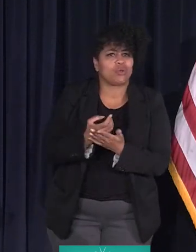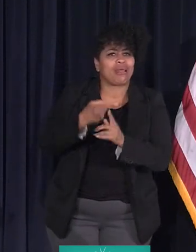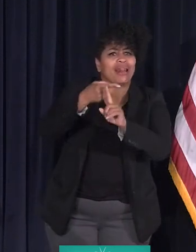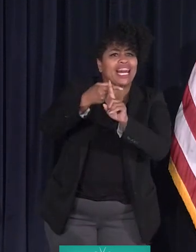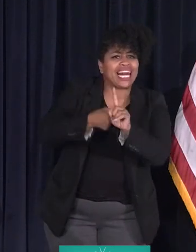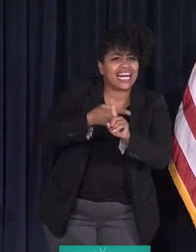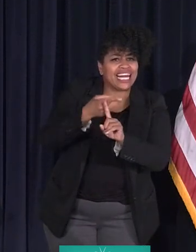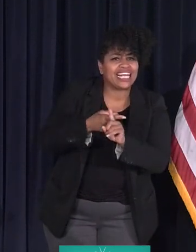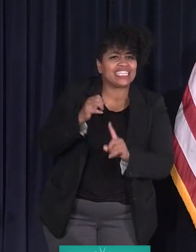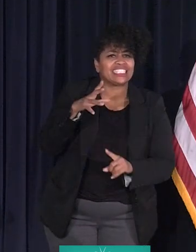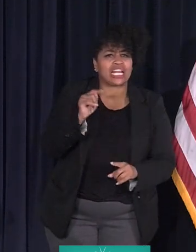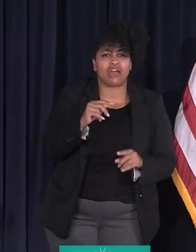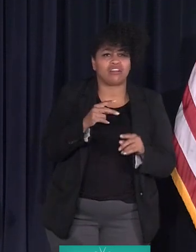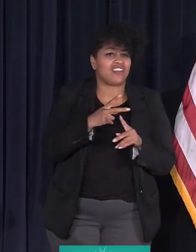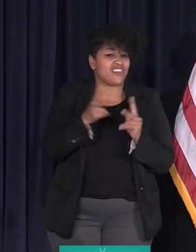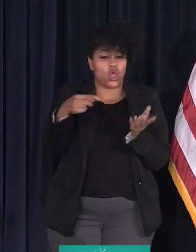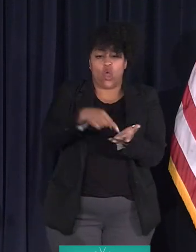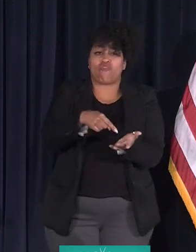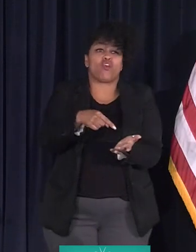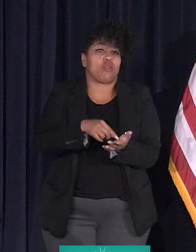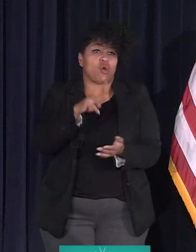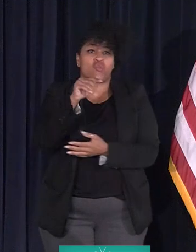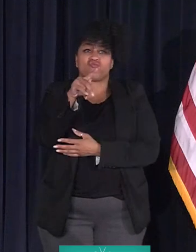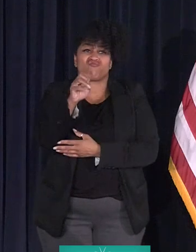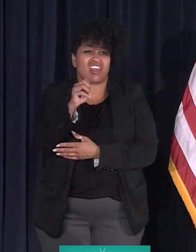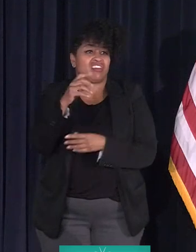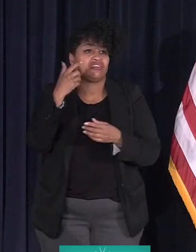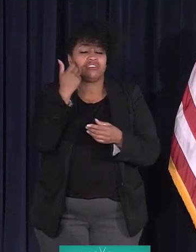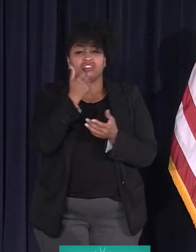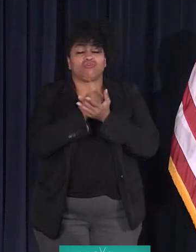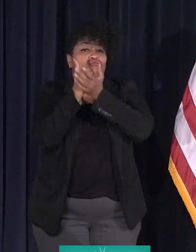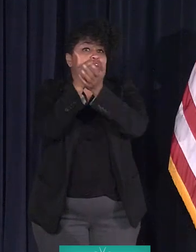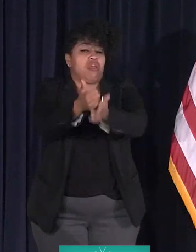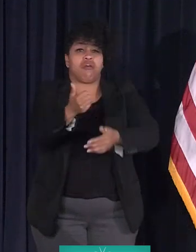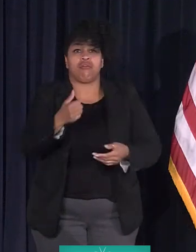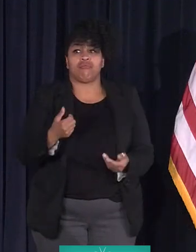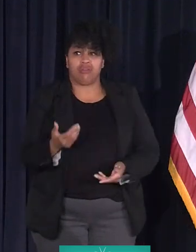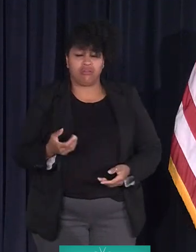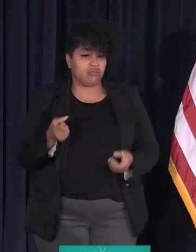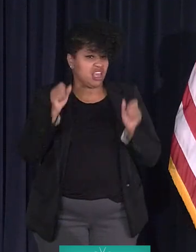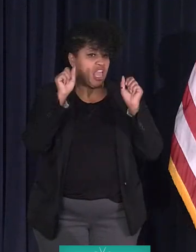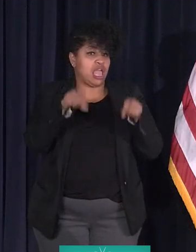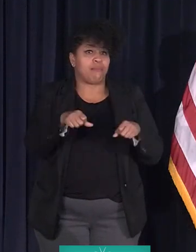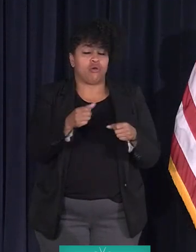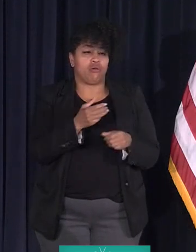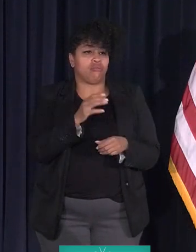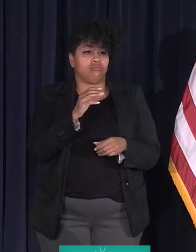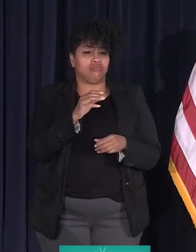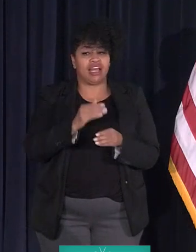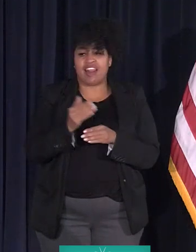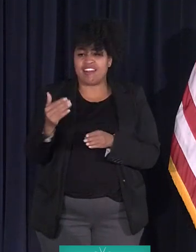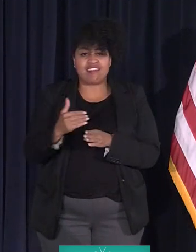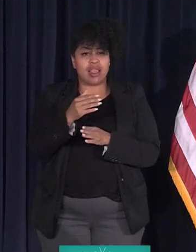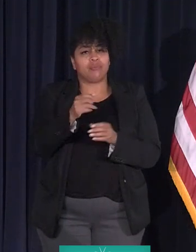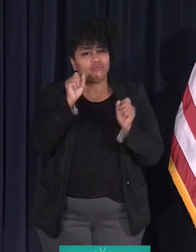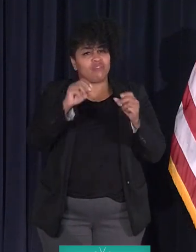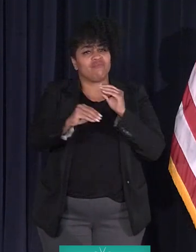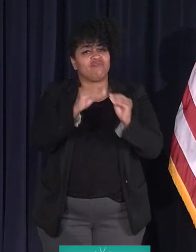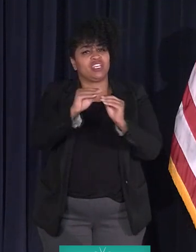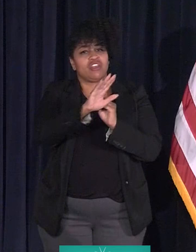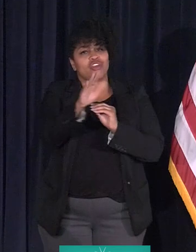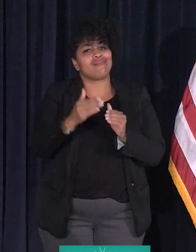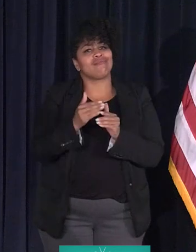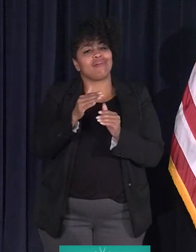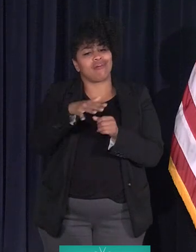very affordable rates to help enable neighbors to be able to fix up their own neighborhoods. What you